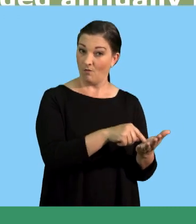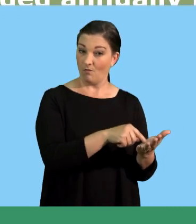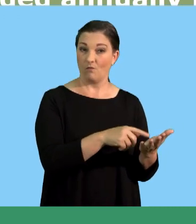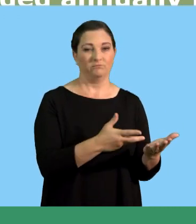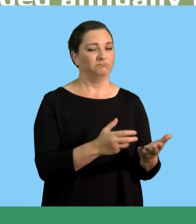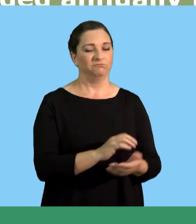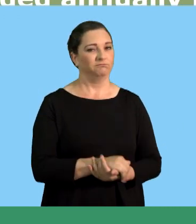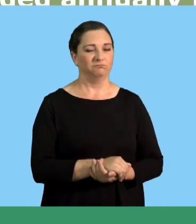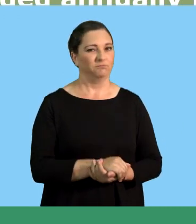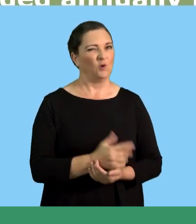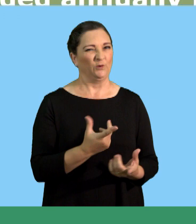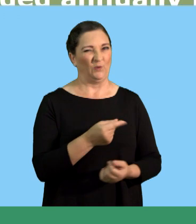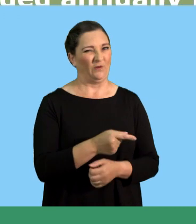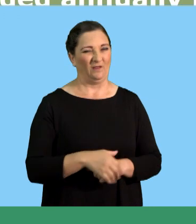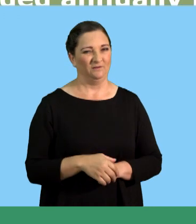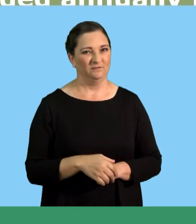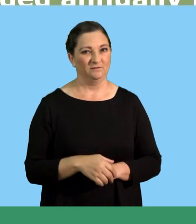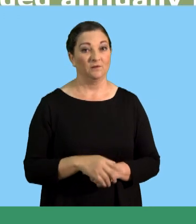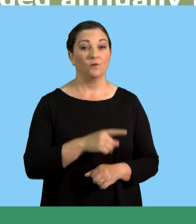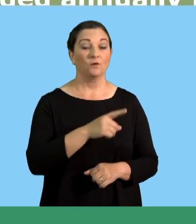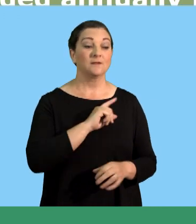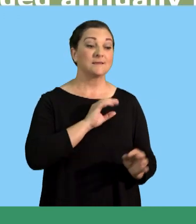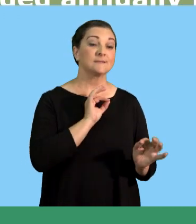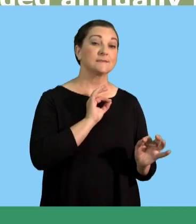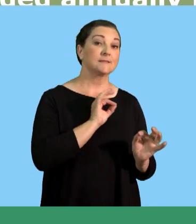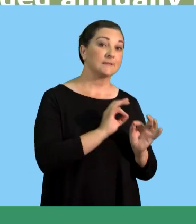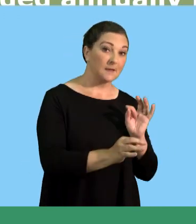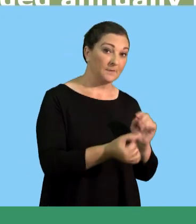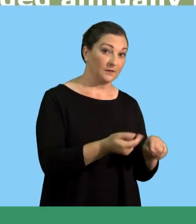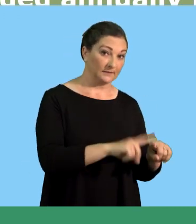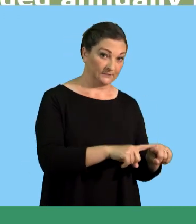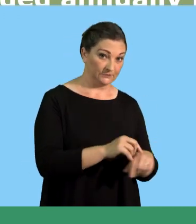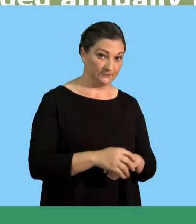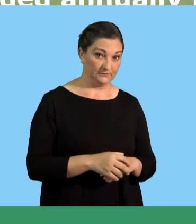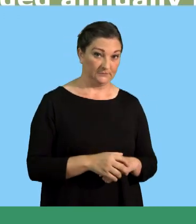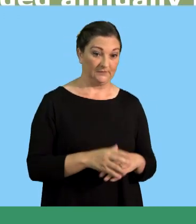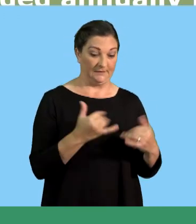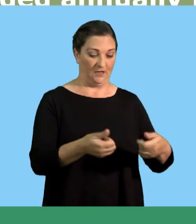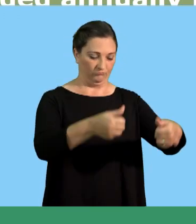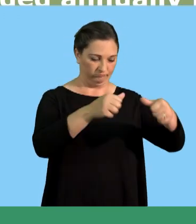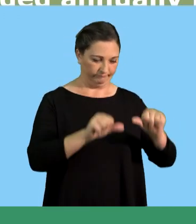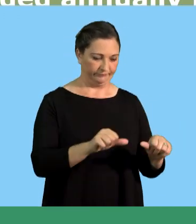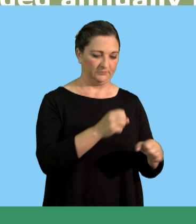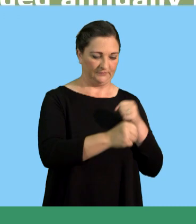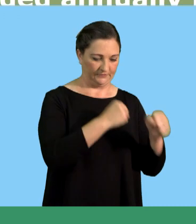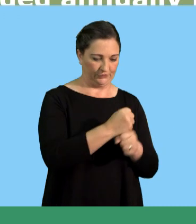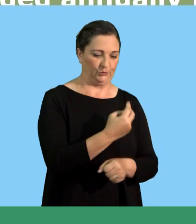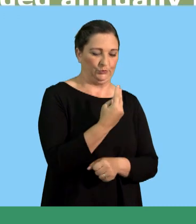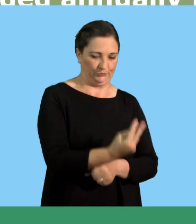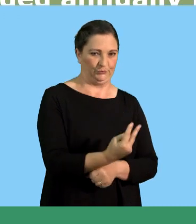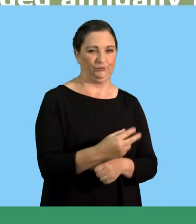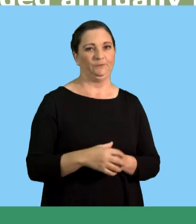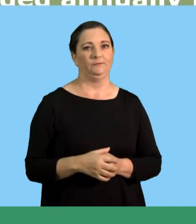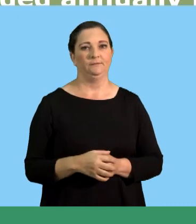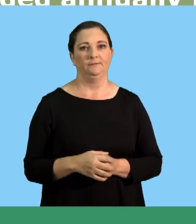interest to the capital or principal amount? No, we don't do so because this is simple interest. We simply move to